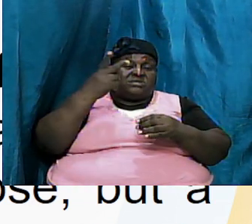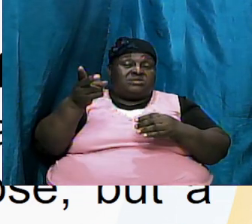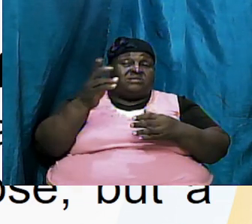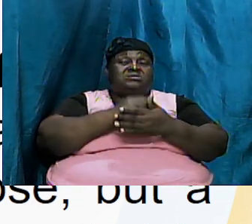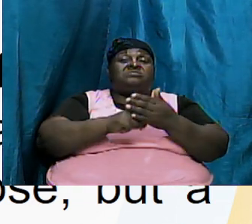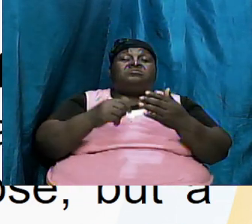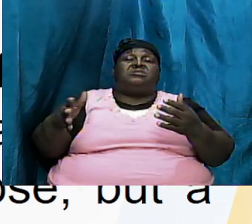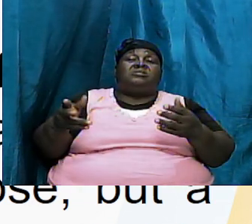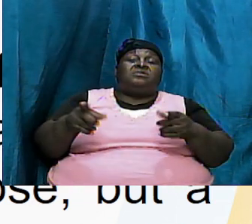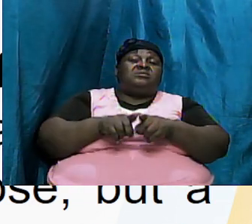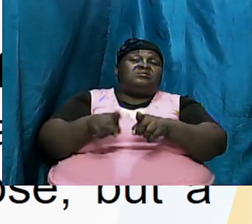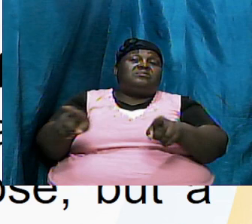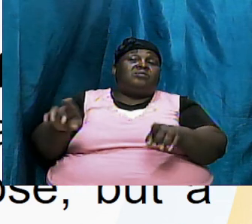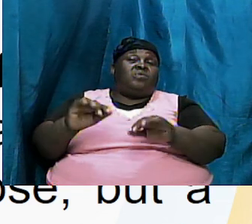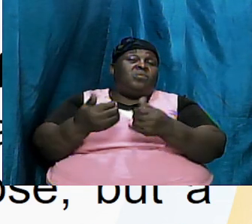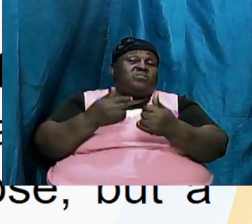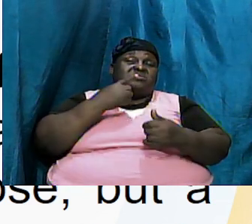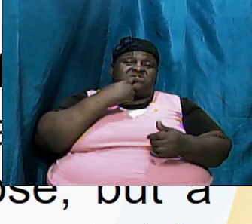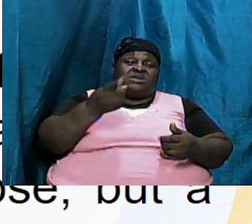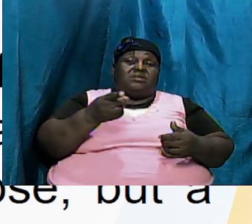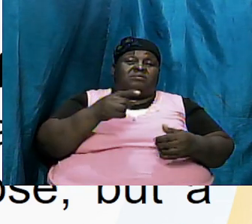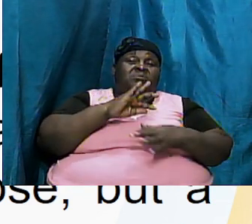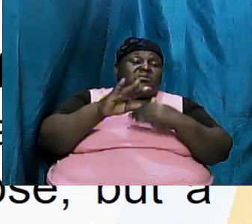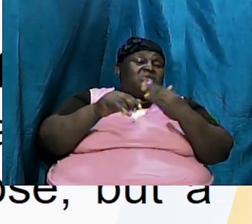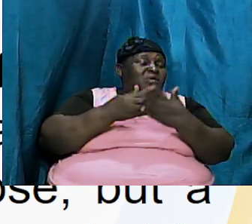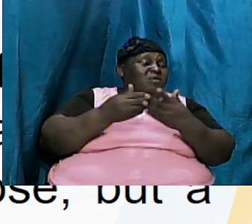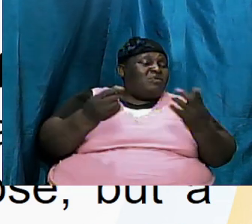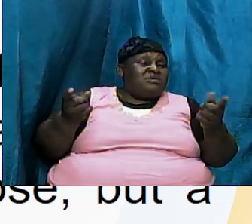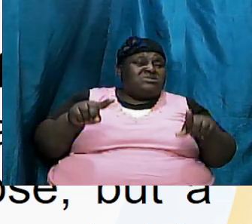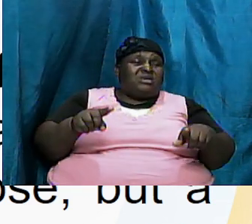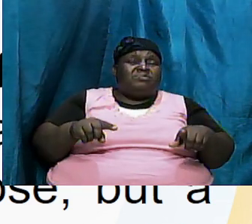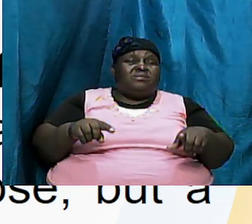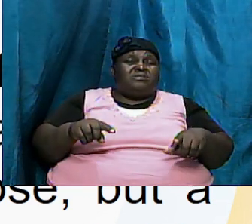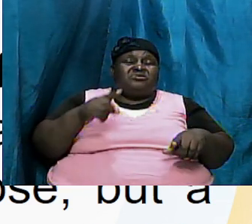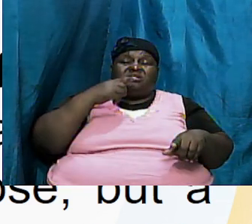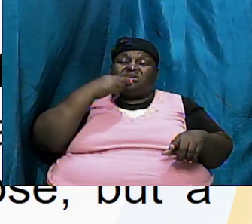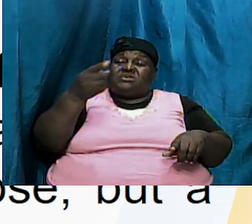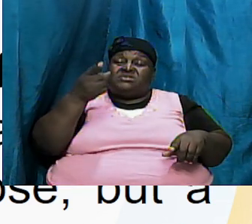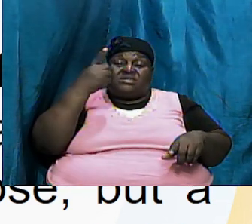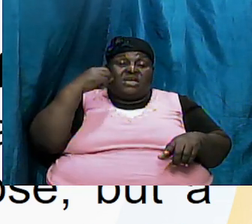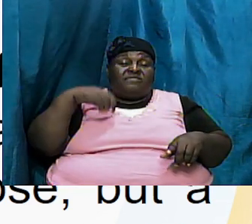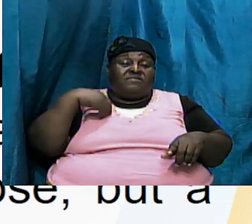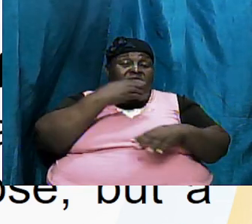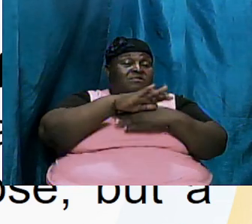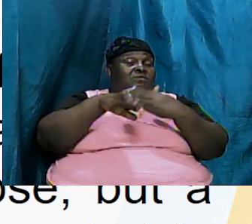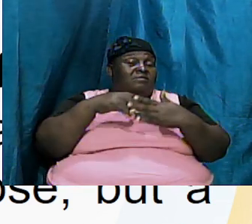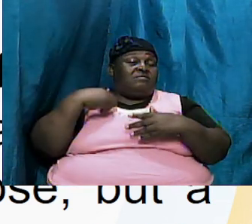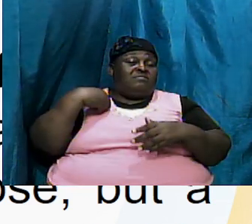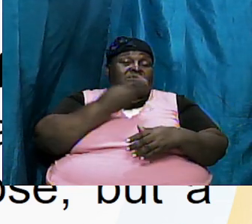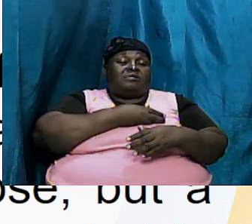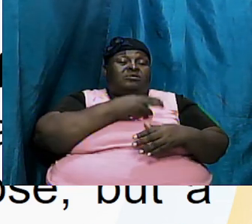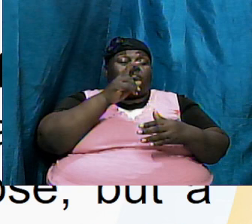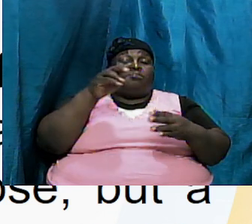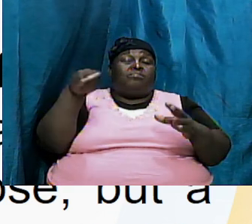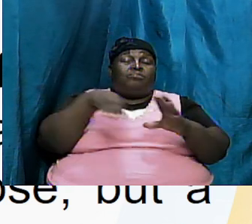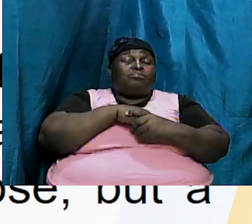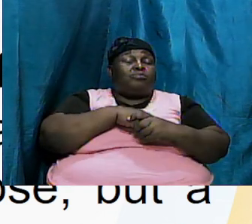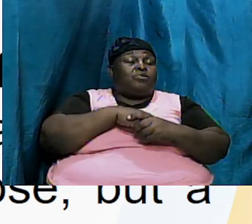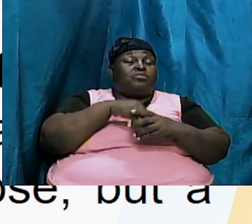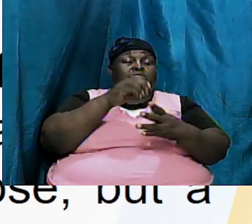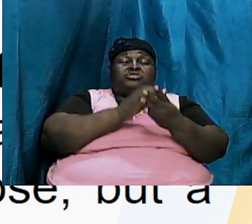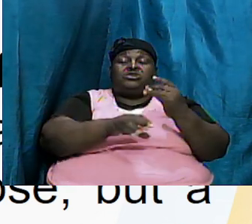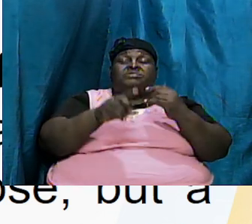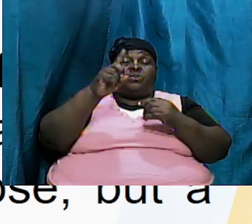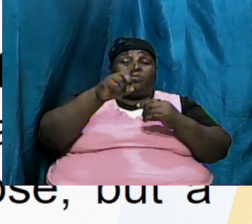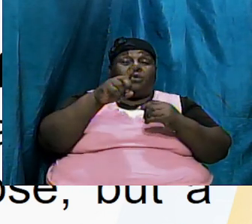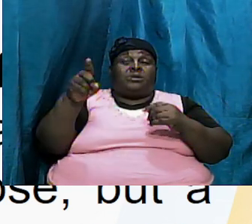on how it is described but all that is happening and I'm just saying this for us all that is happening both chapter 1 and chapter